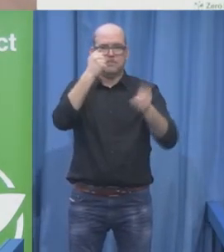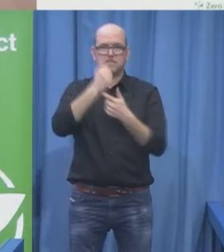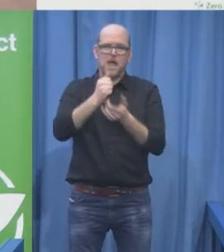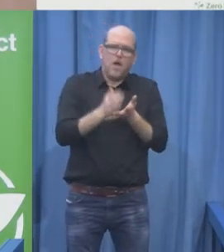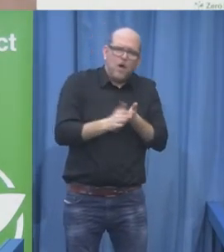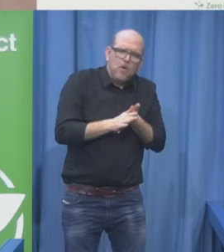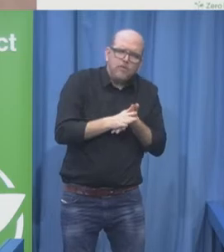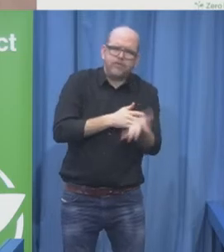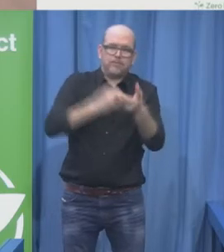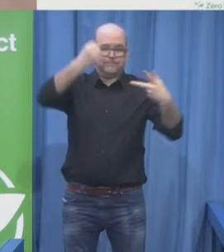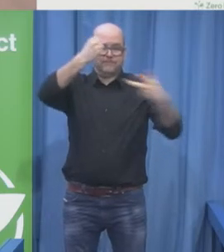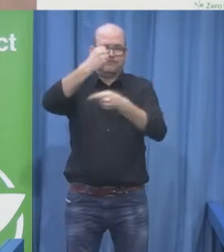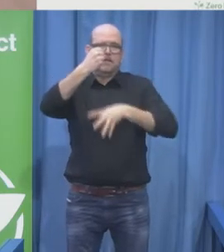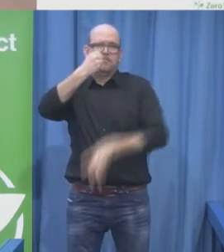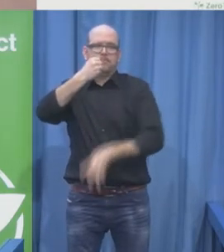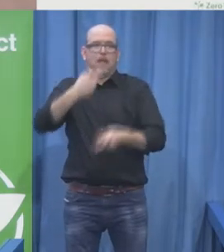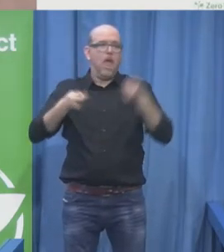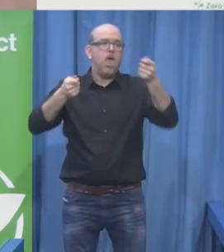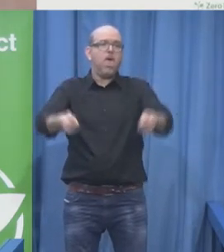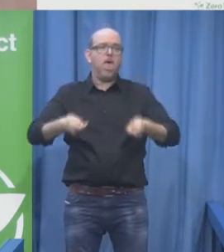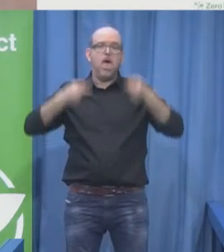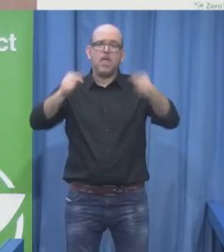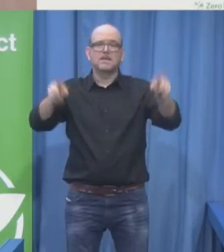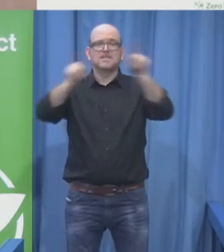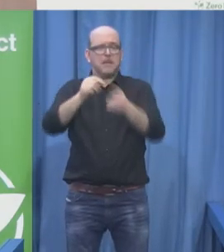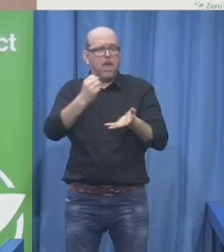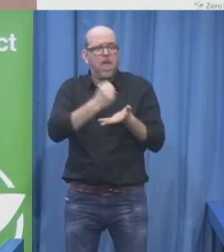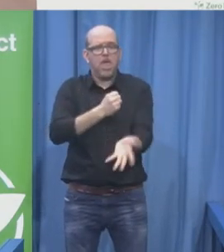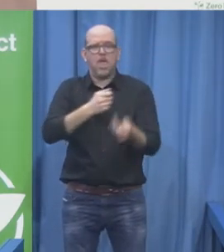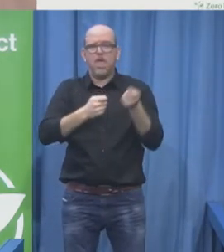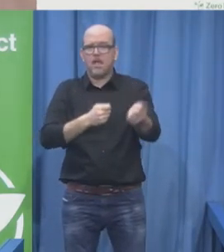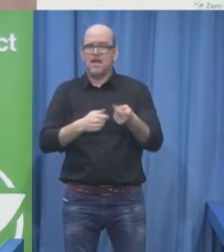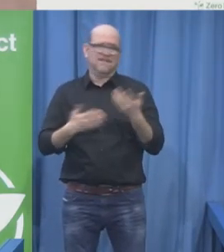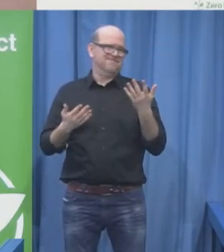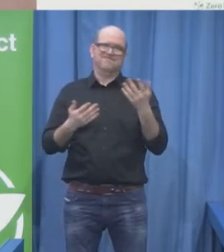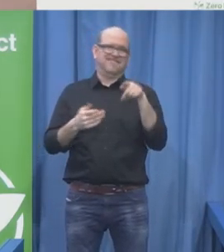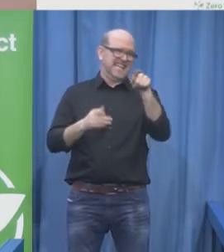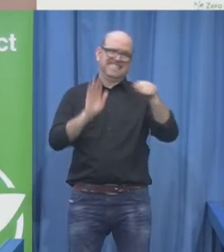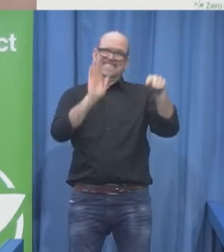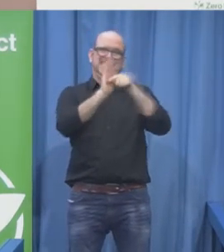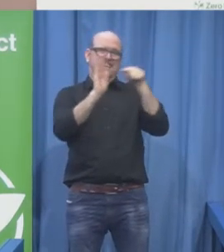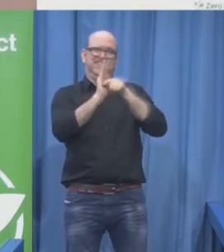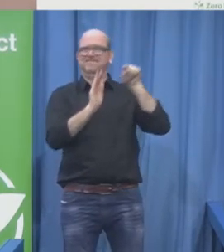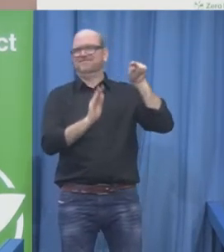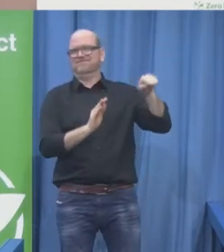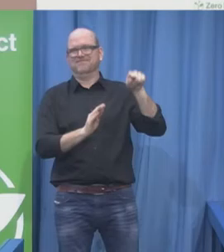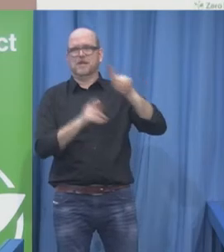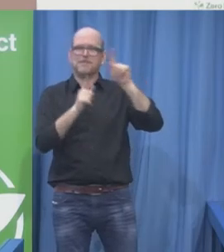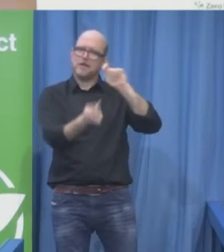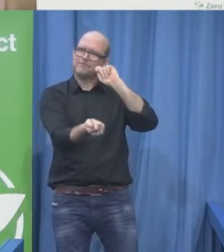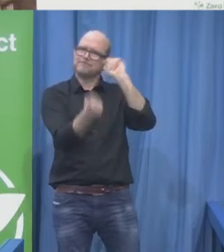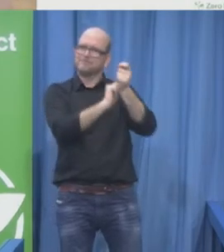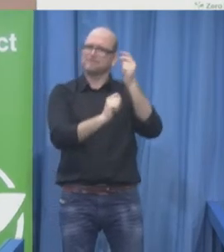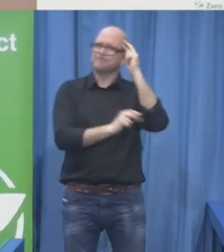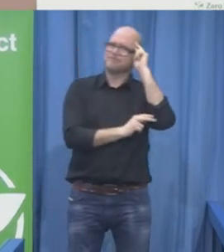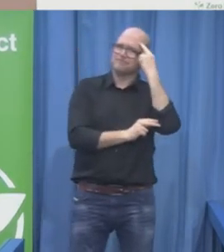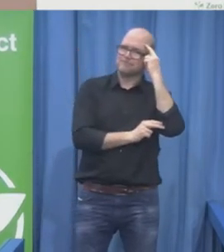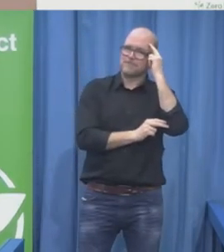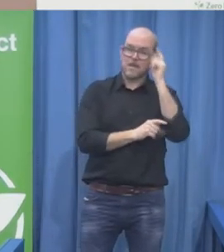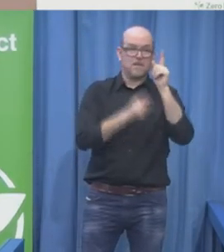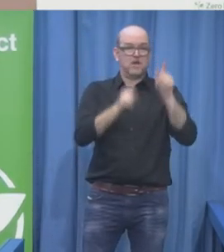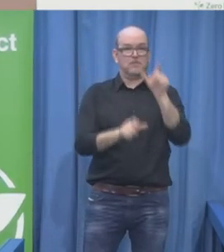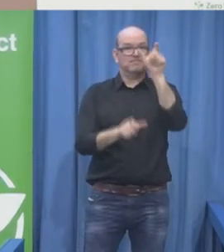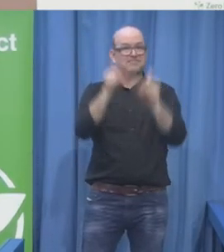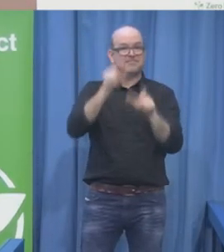go to work, you stay at home or in an institution, you need a caregiver. So you also have to provide to caregivers. Right? How much a caregiver